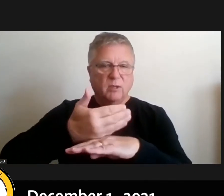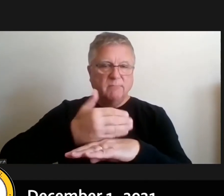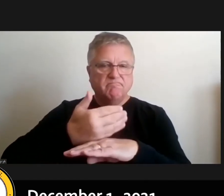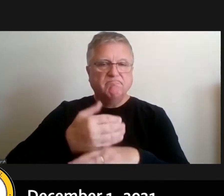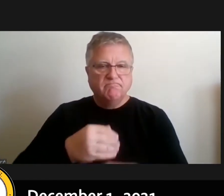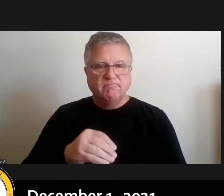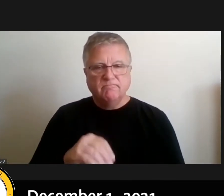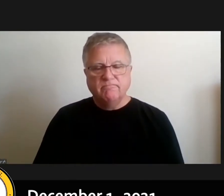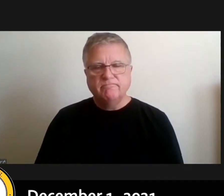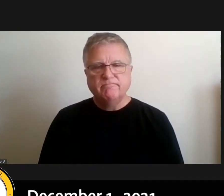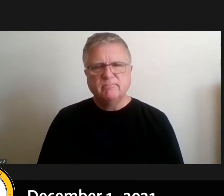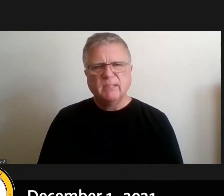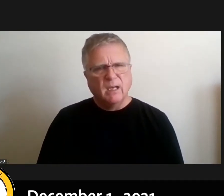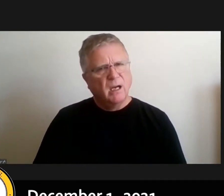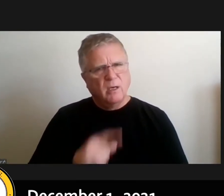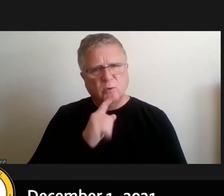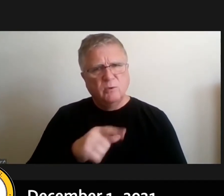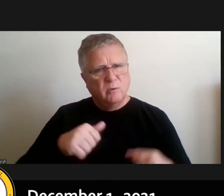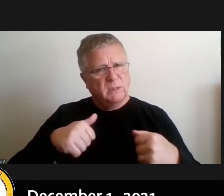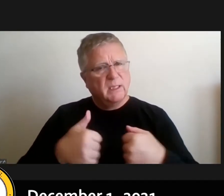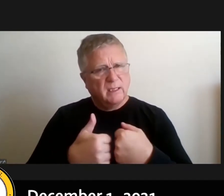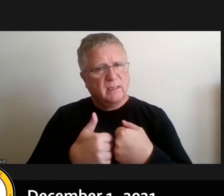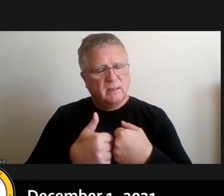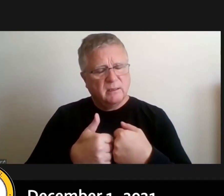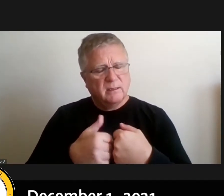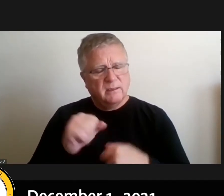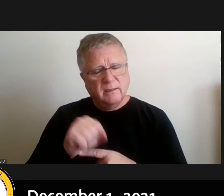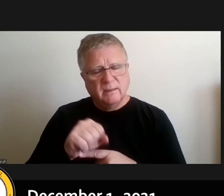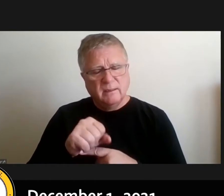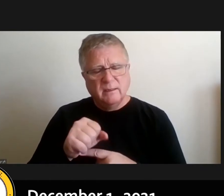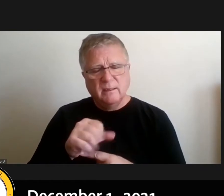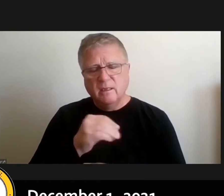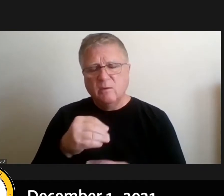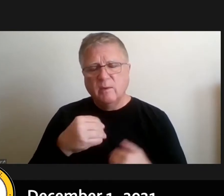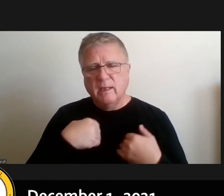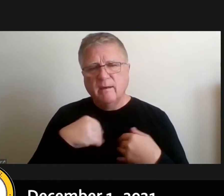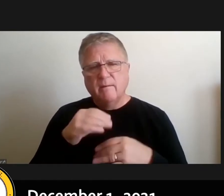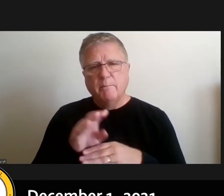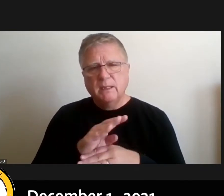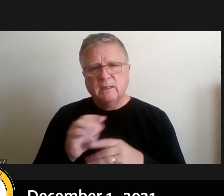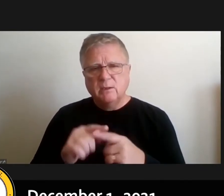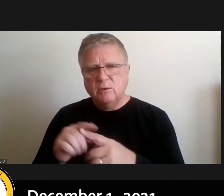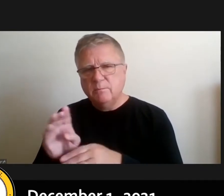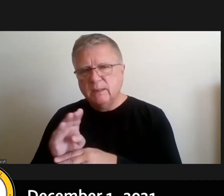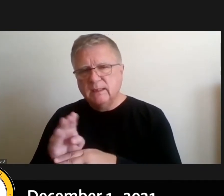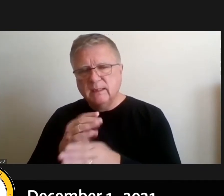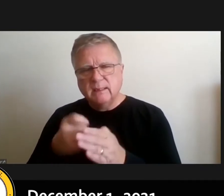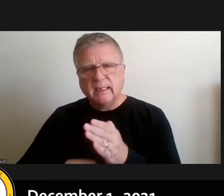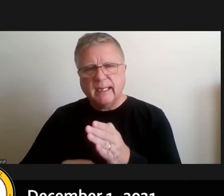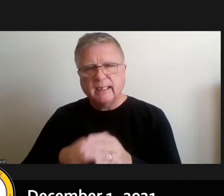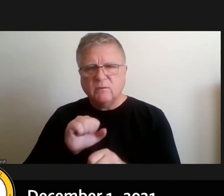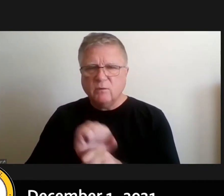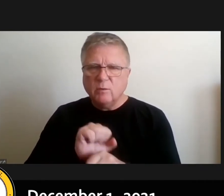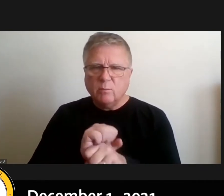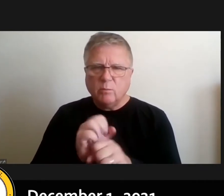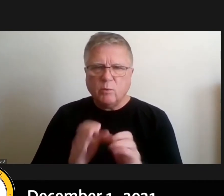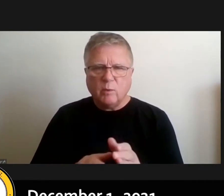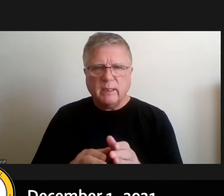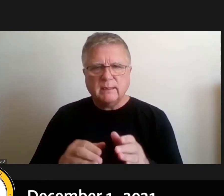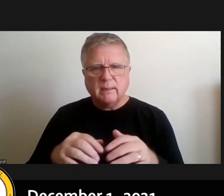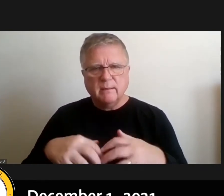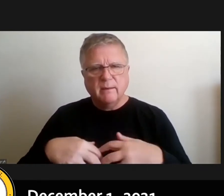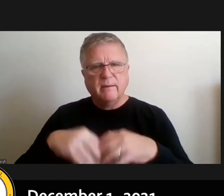been a bit of a challenge and um we have business the business tax for our employees up and running um